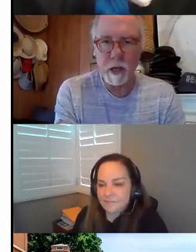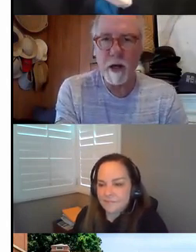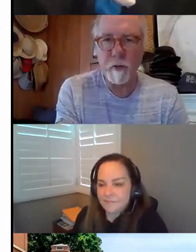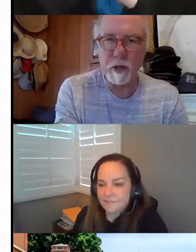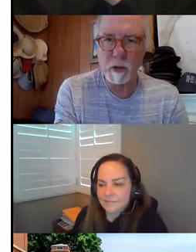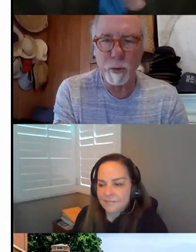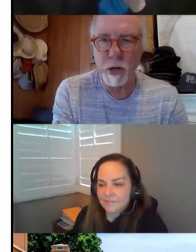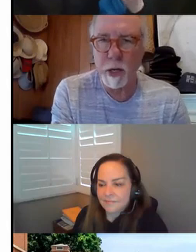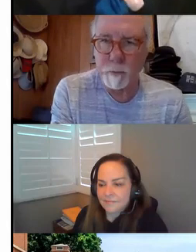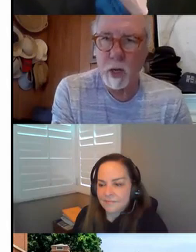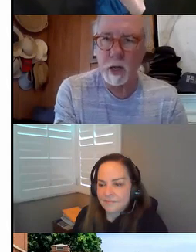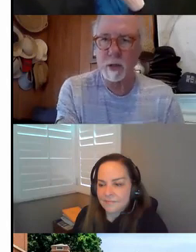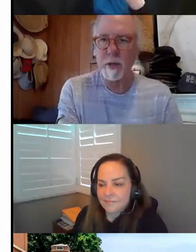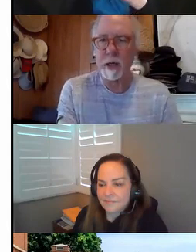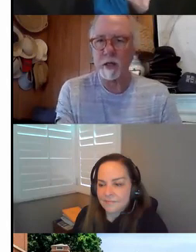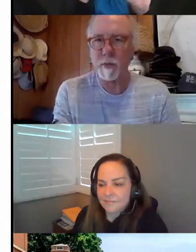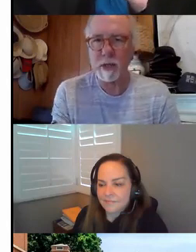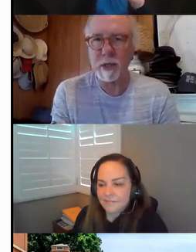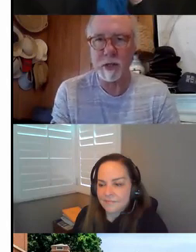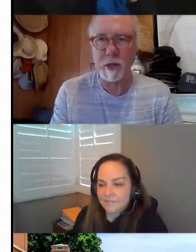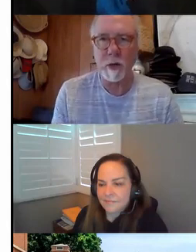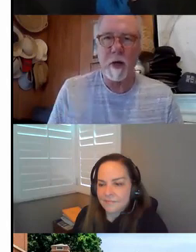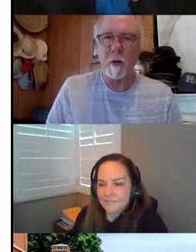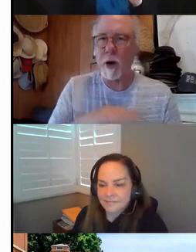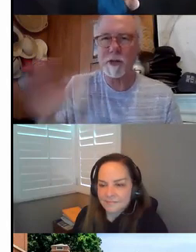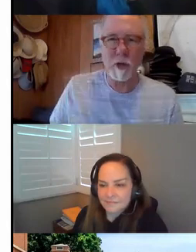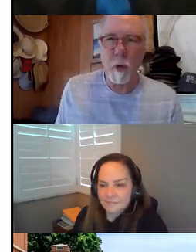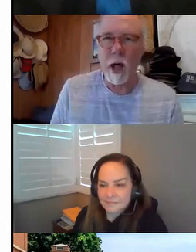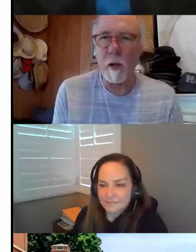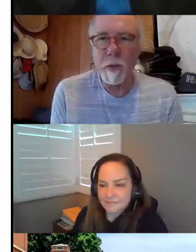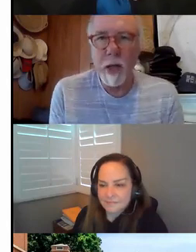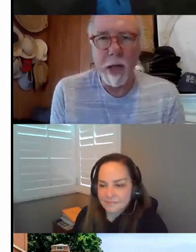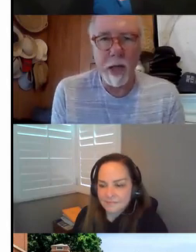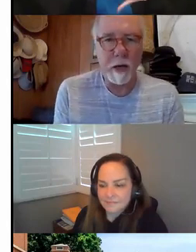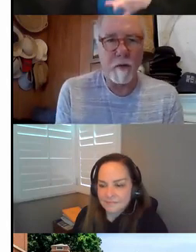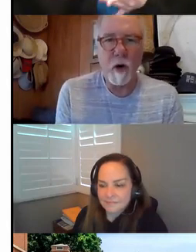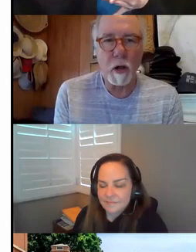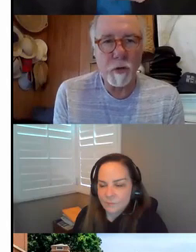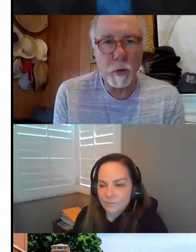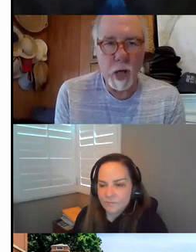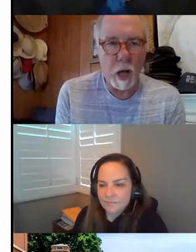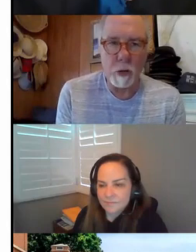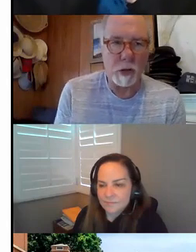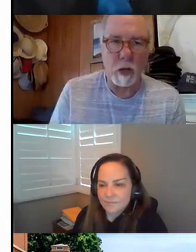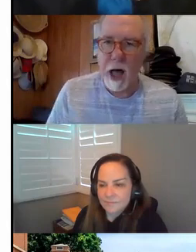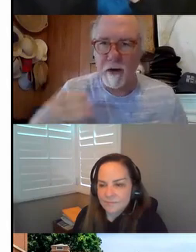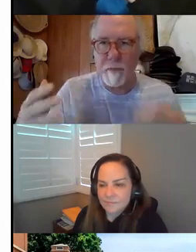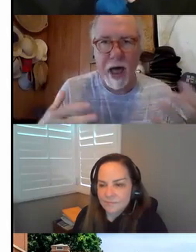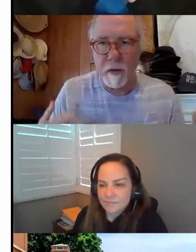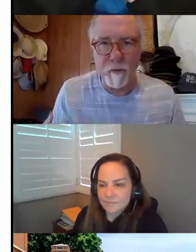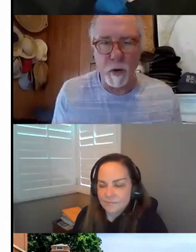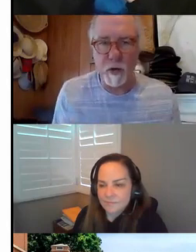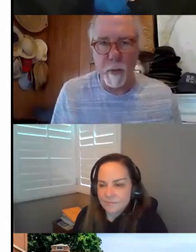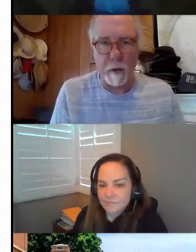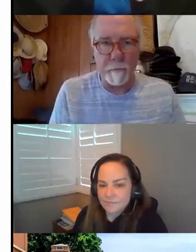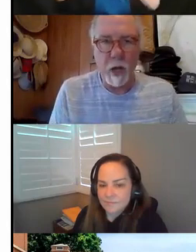appreciate the effort that you put in, uh, to making this presentation run so well. And, uh, for all of you, uh, there was a lot of